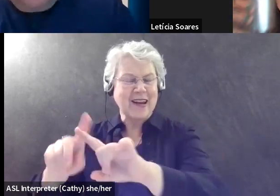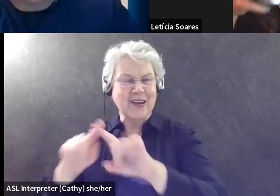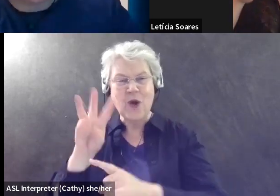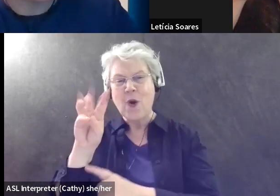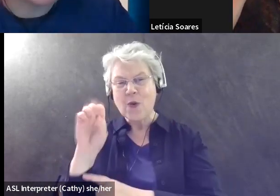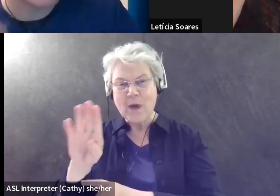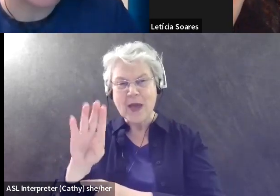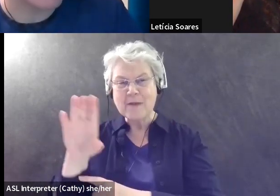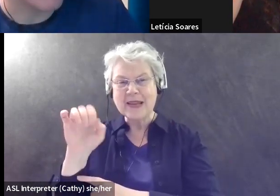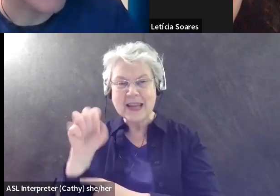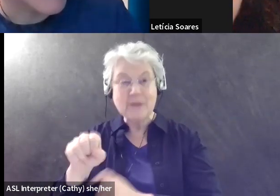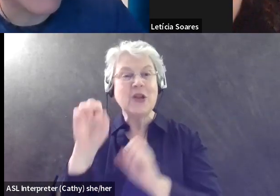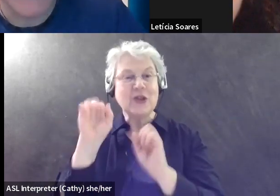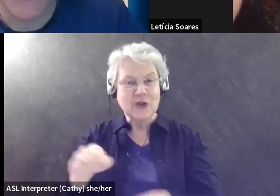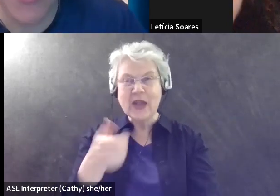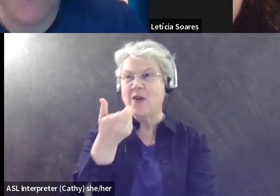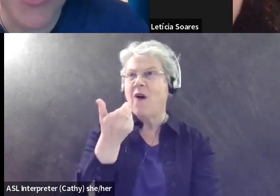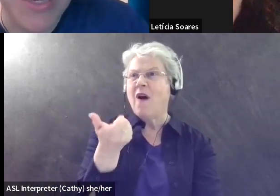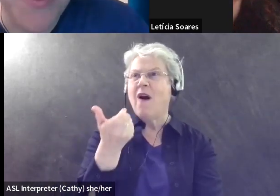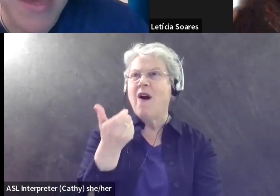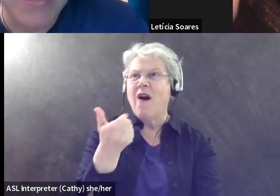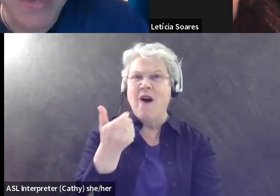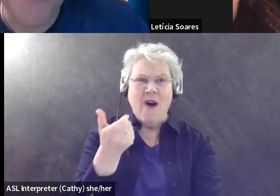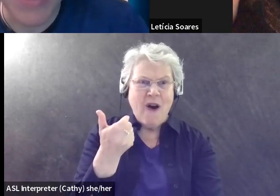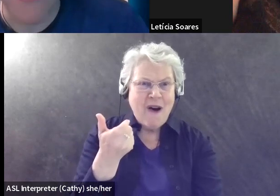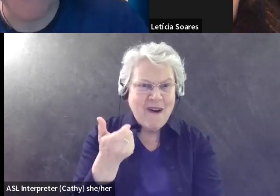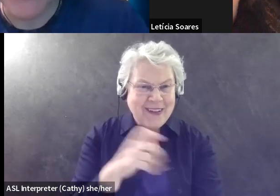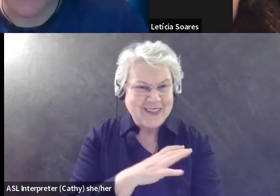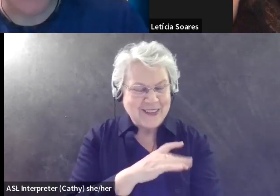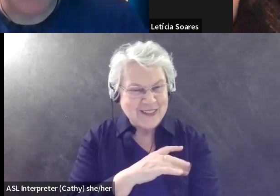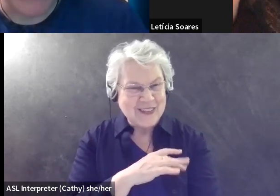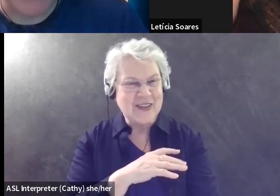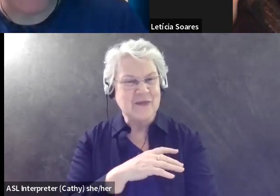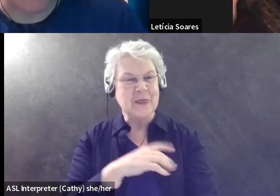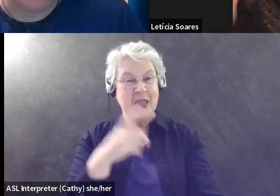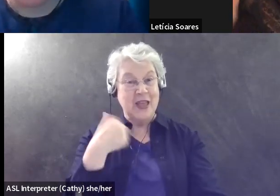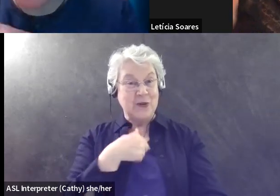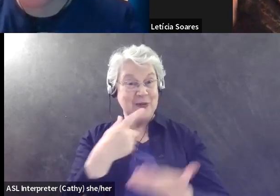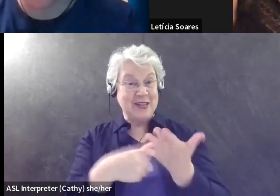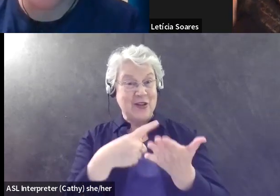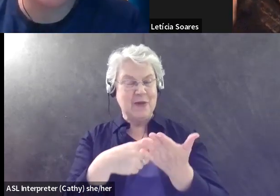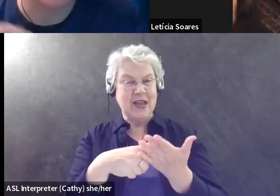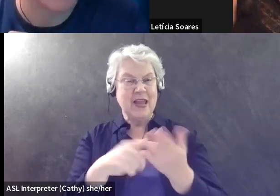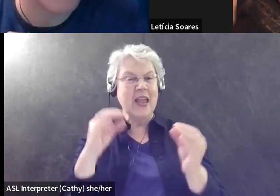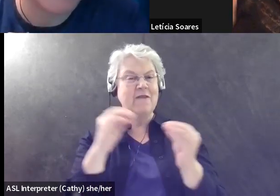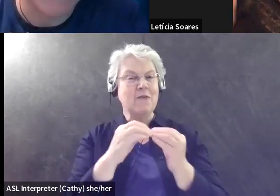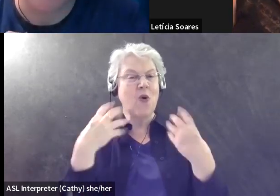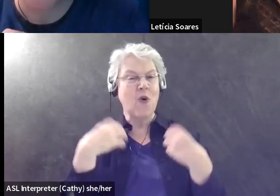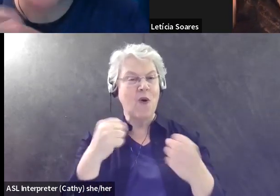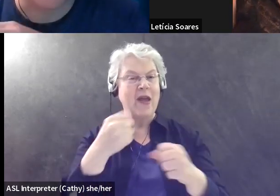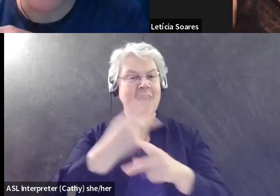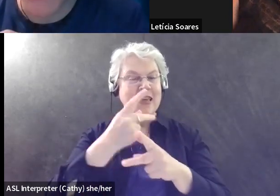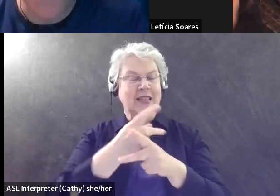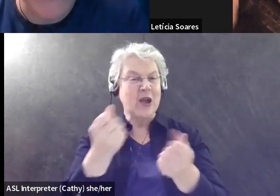Yeah. I mean, what an amazing thing to do. And Laetitia and I were talking about how amazing it would be if more healthcare providers and workers